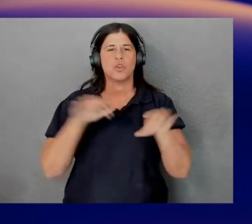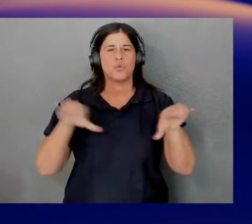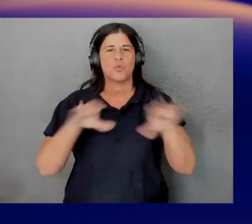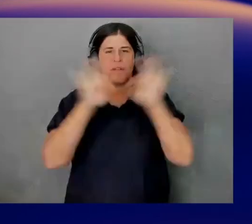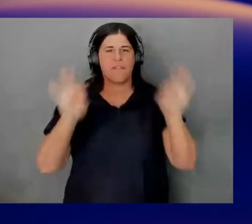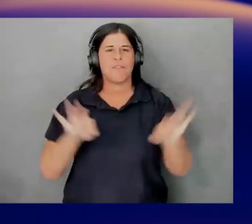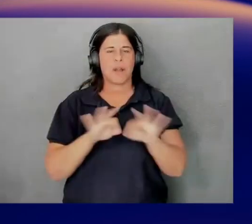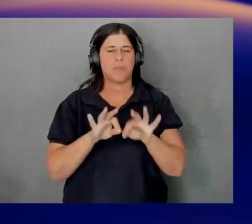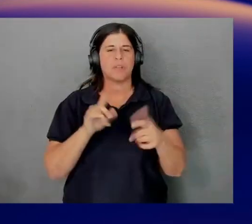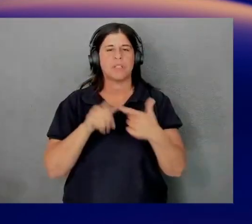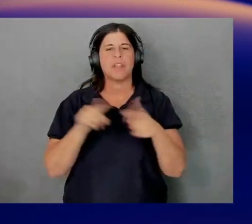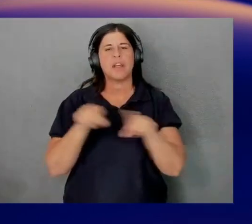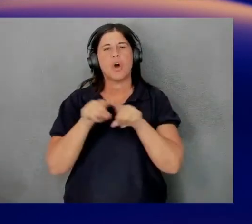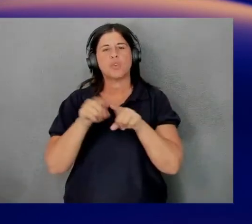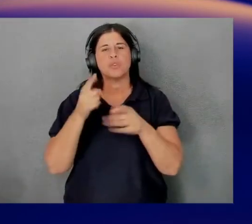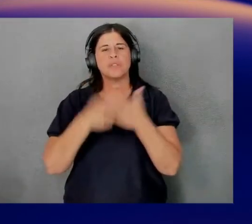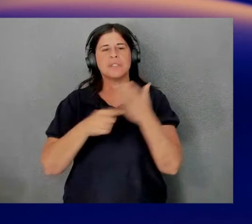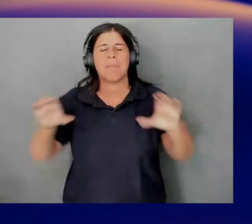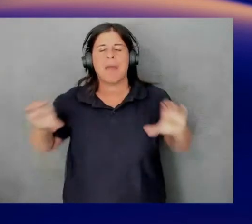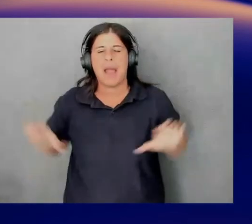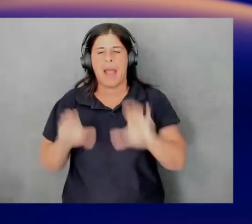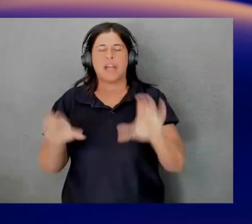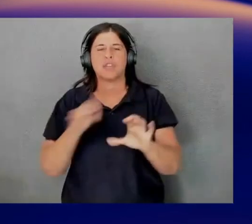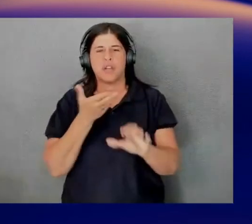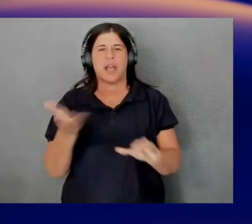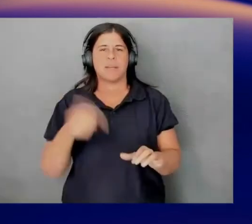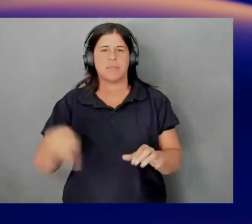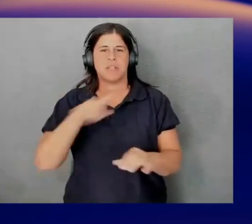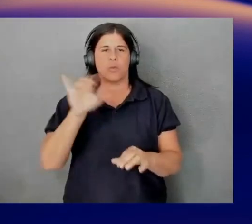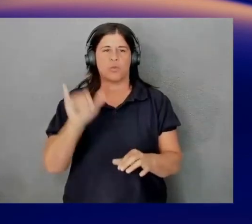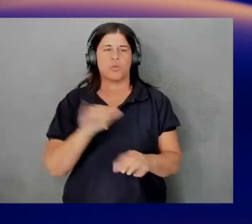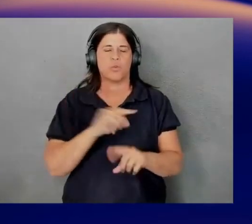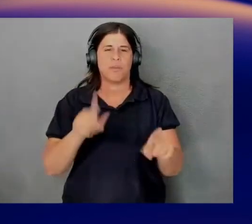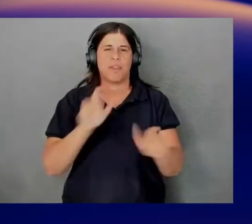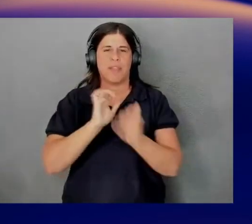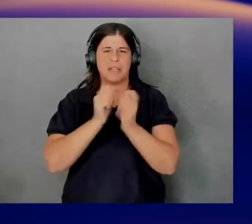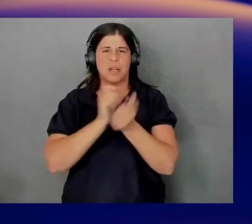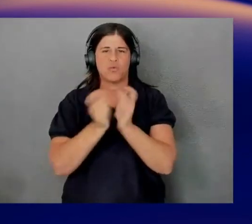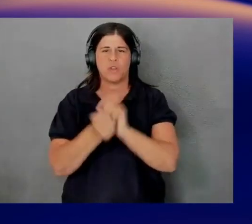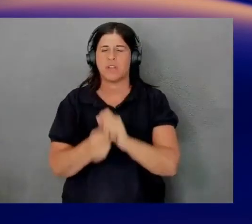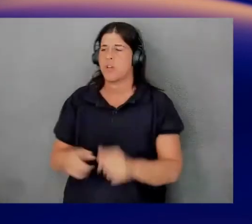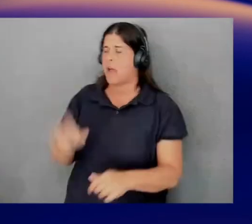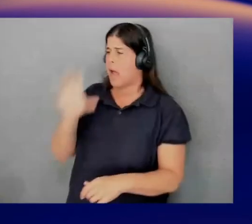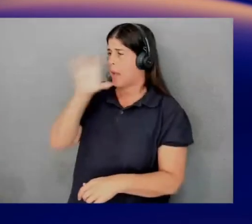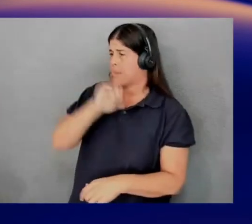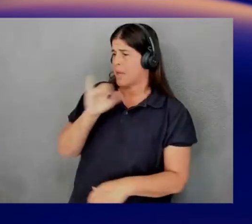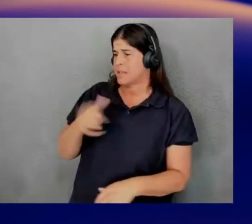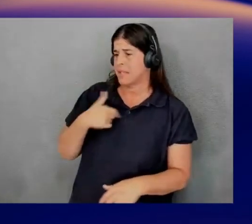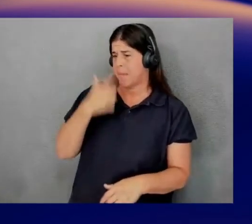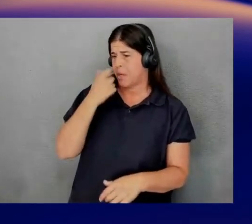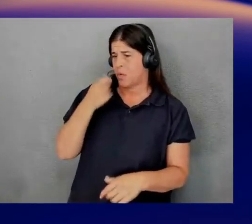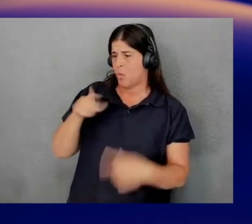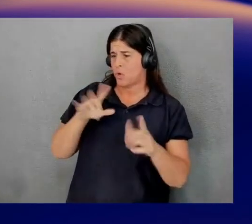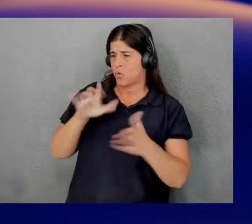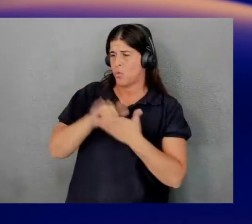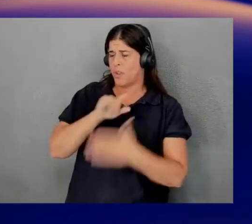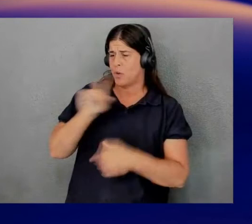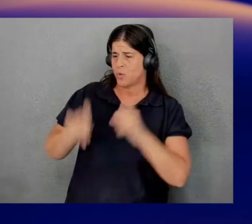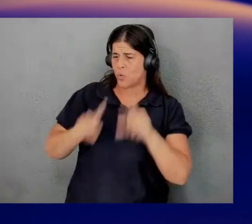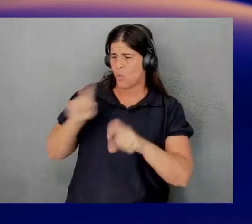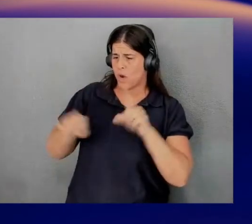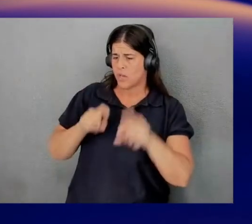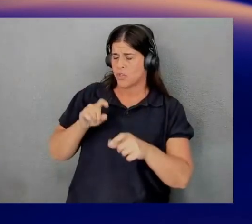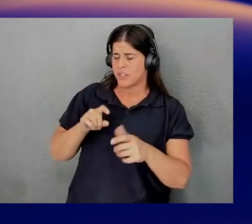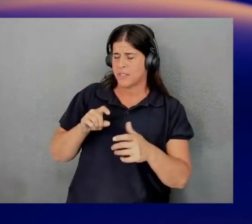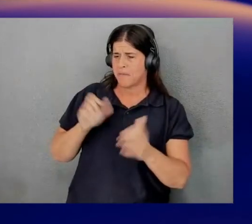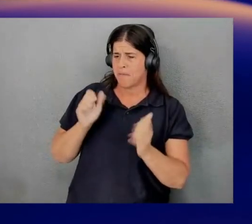actionable items here. So, can, you know, this is how we can go and change this. I would also imagine, just as you're going through the questions, back with